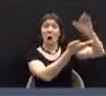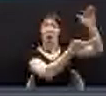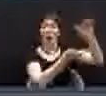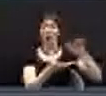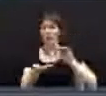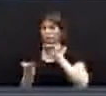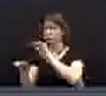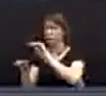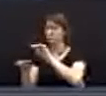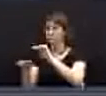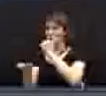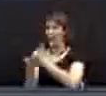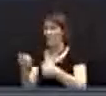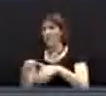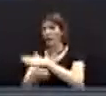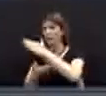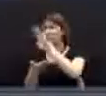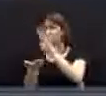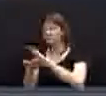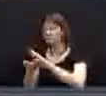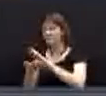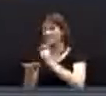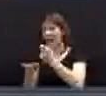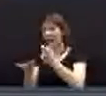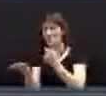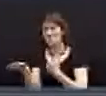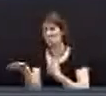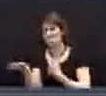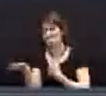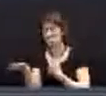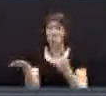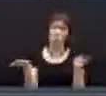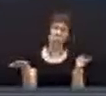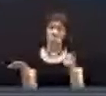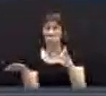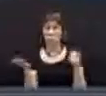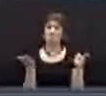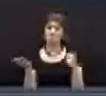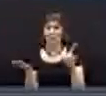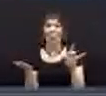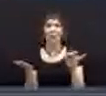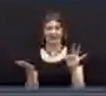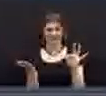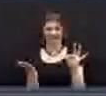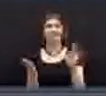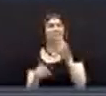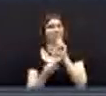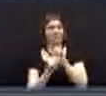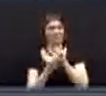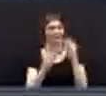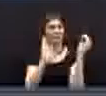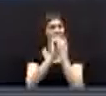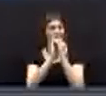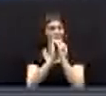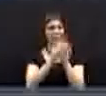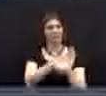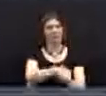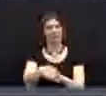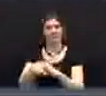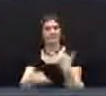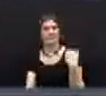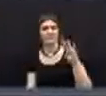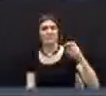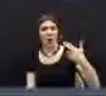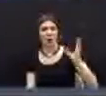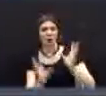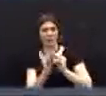expenses and to lower our taxes. We had an article on the warning at the March